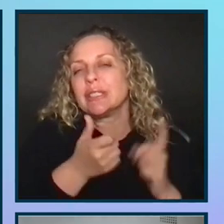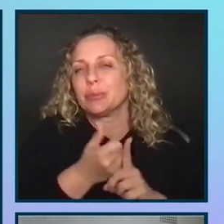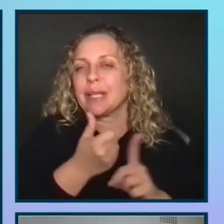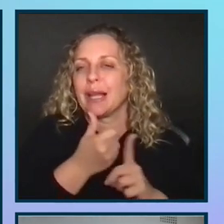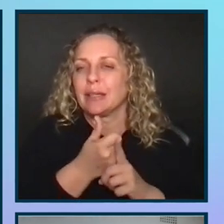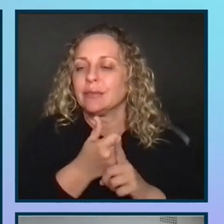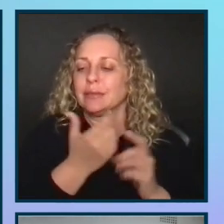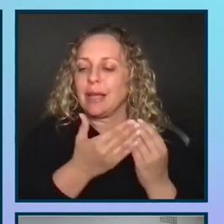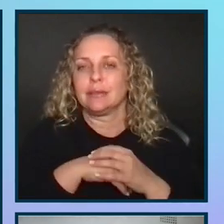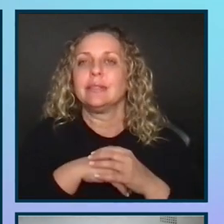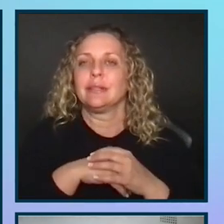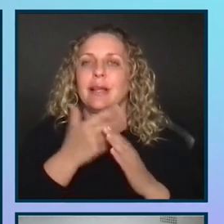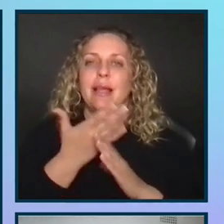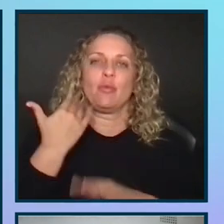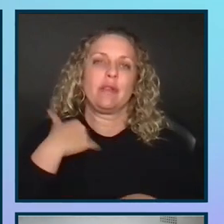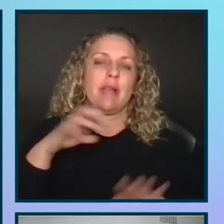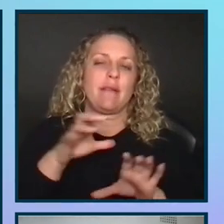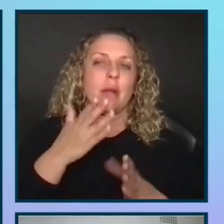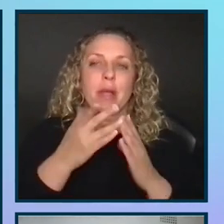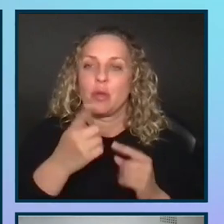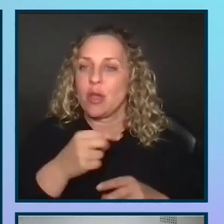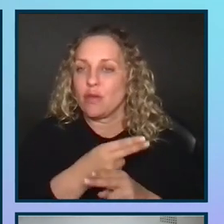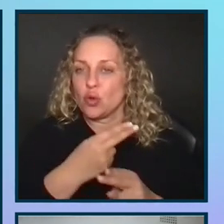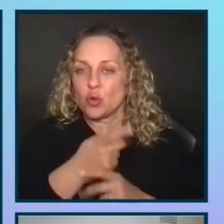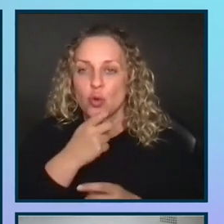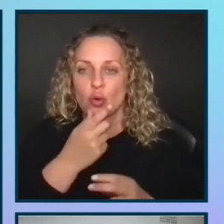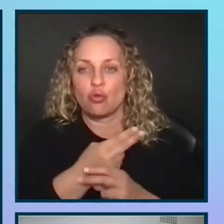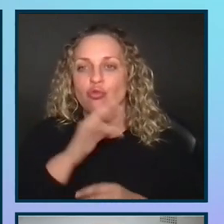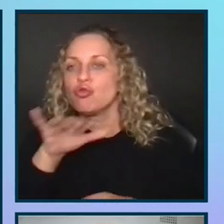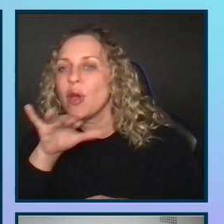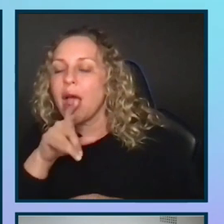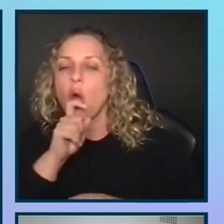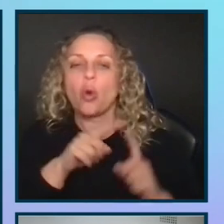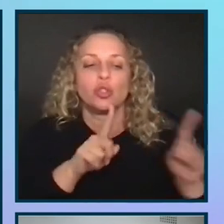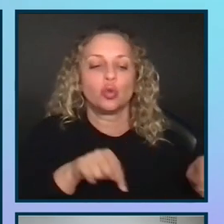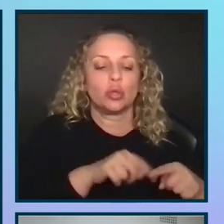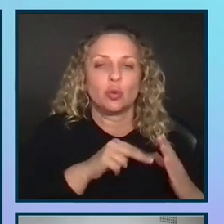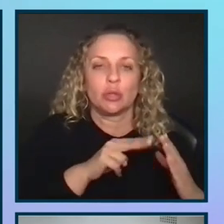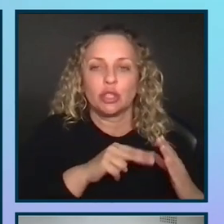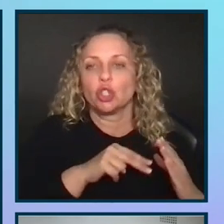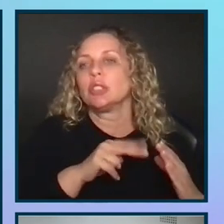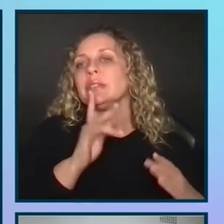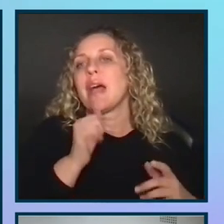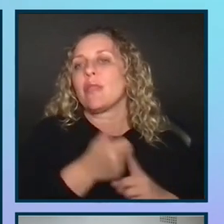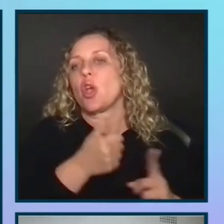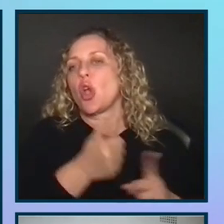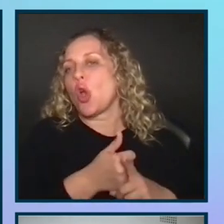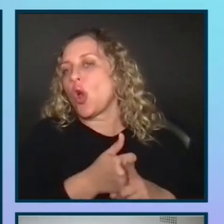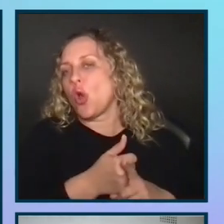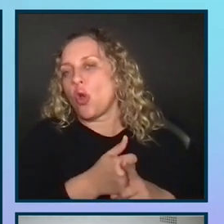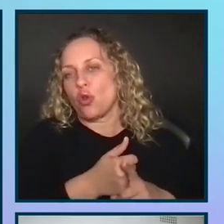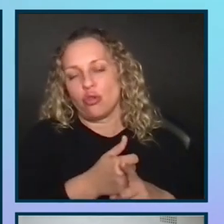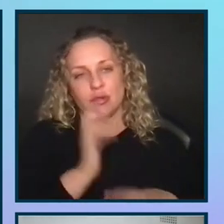And like in previous studies that you may have users who use Dragon or screen readers, and they'll have their own settings already kind of